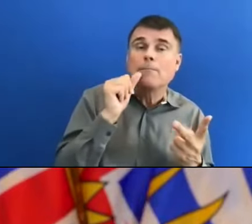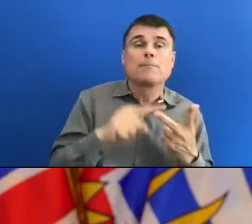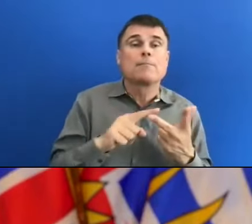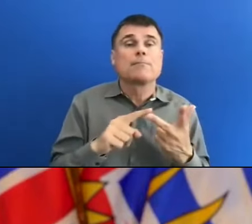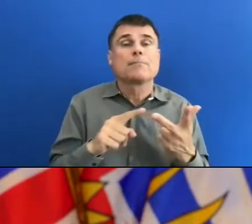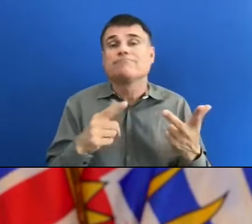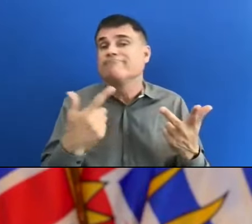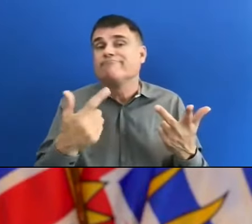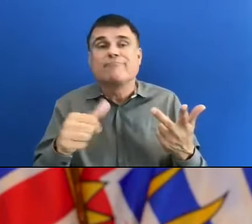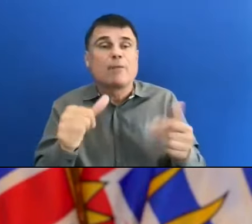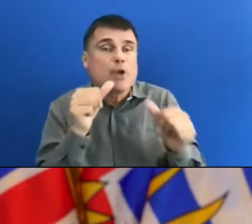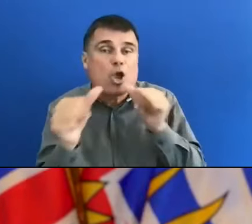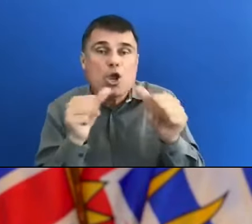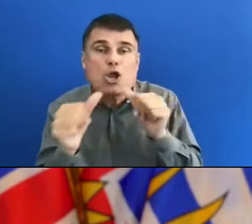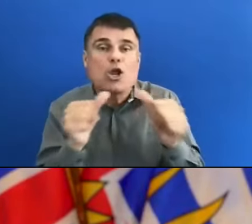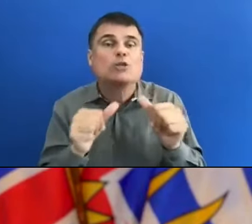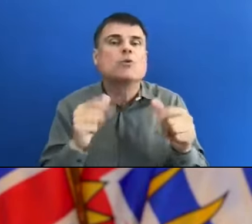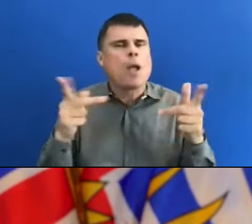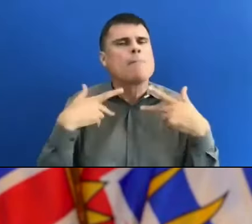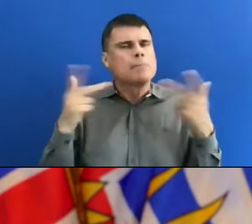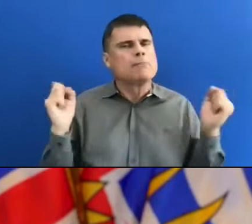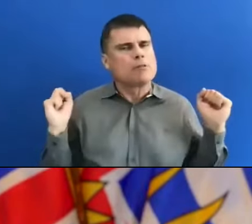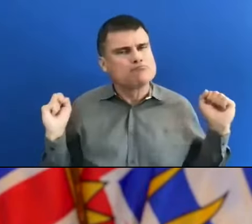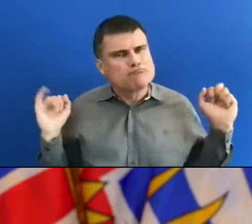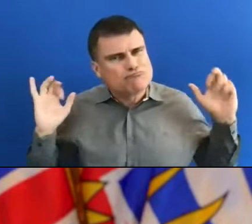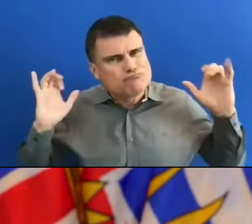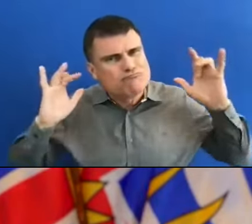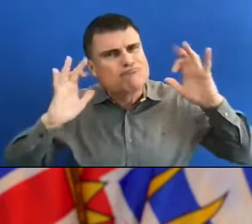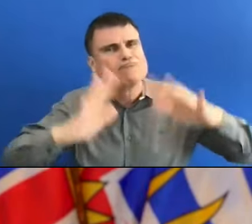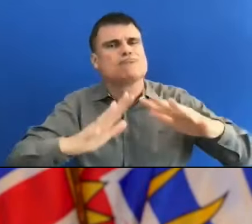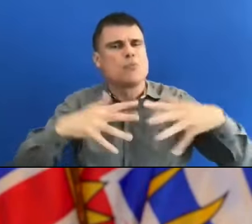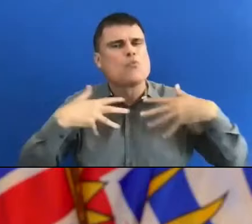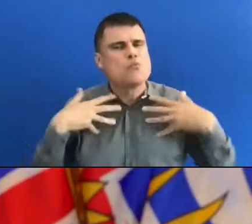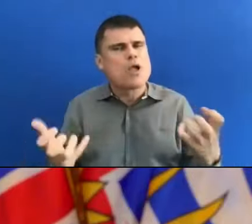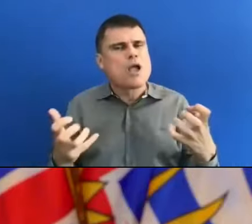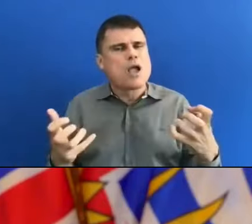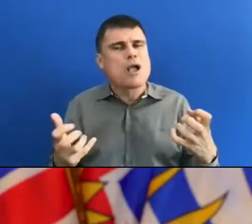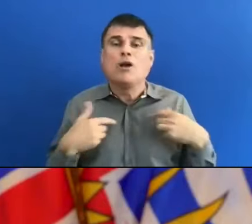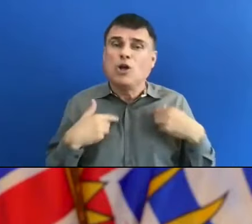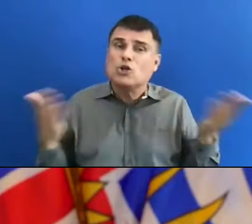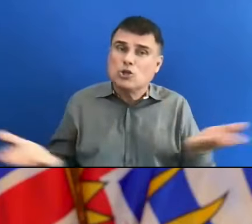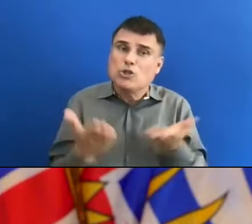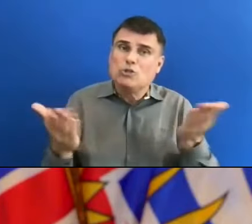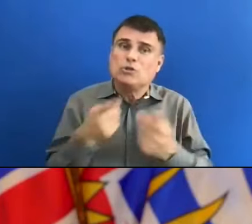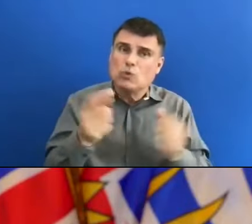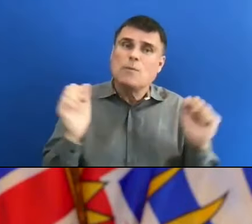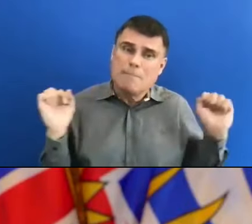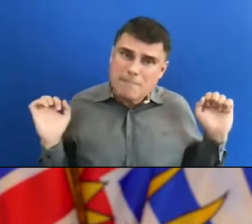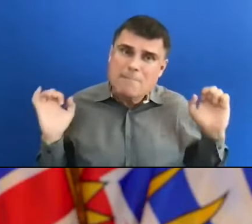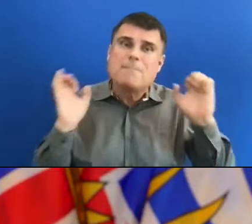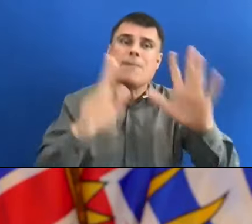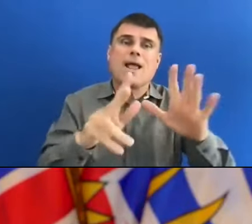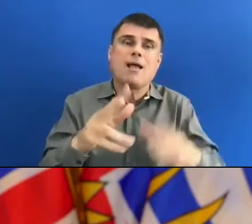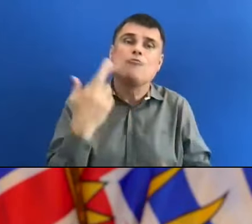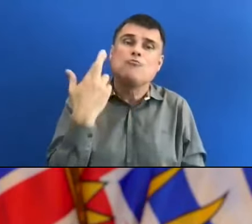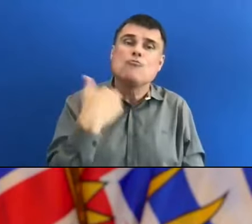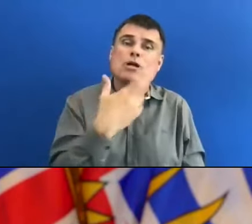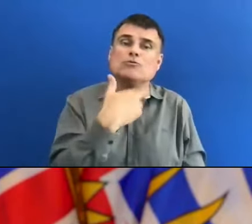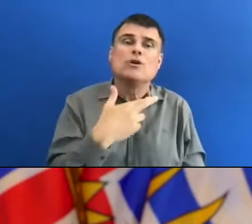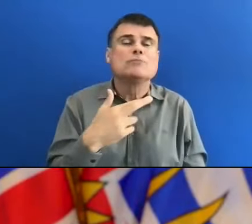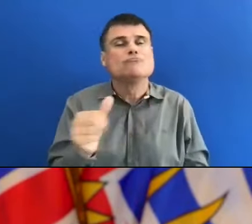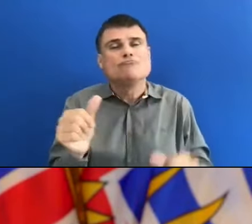confidence in coming back. And so I encourage people to do that to do it safely. And we think that that's going to work well.